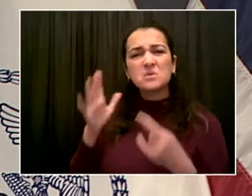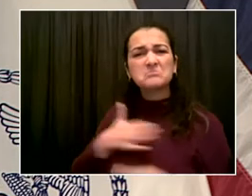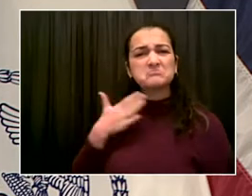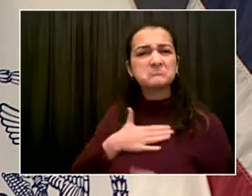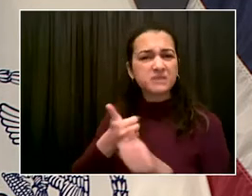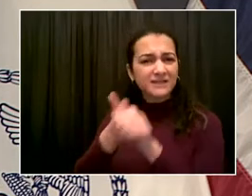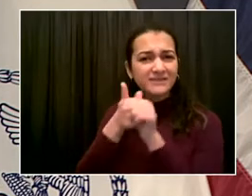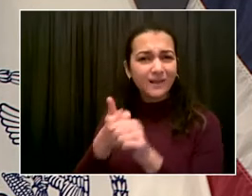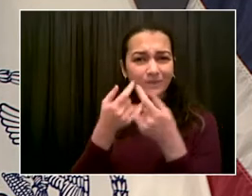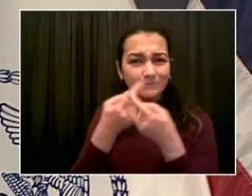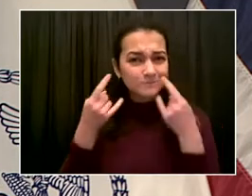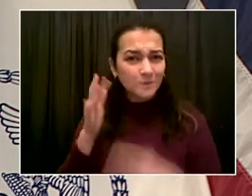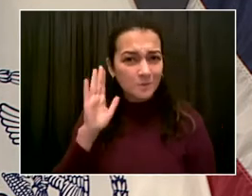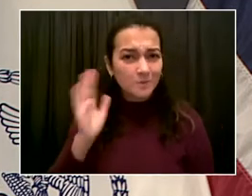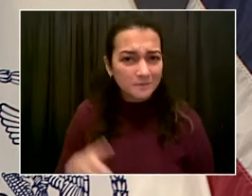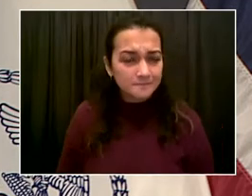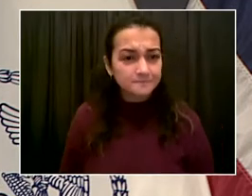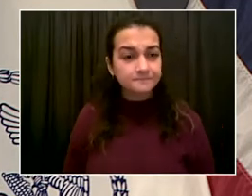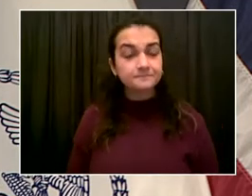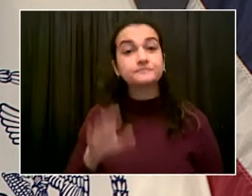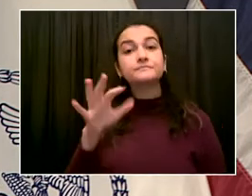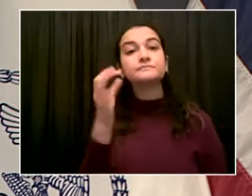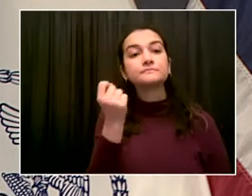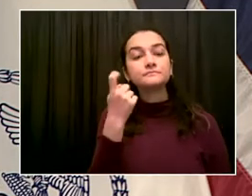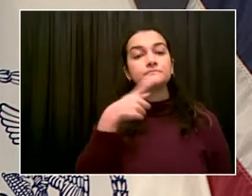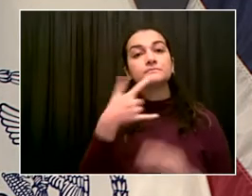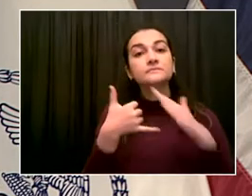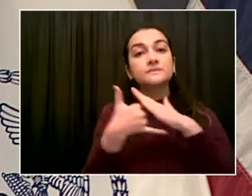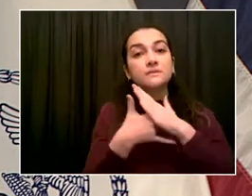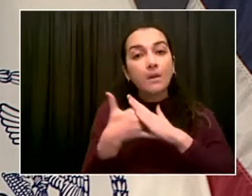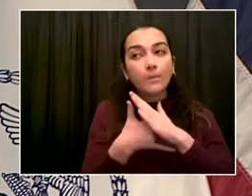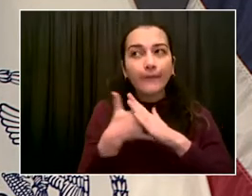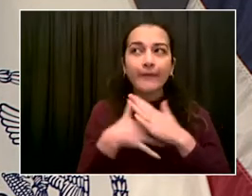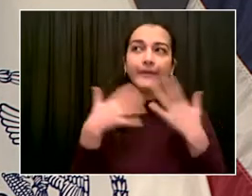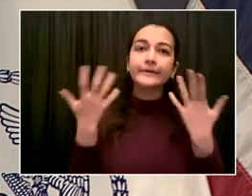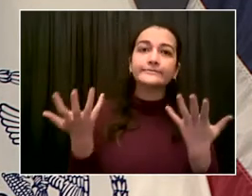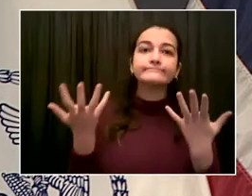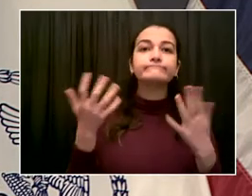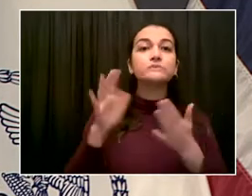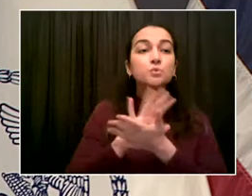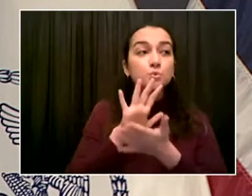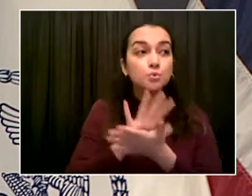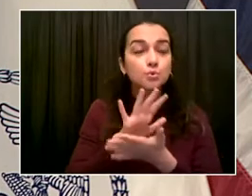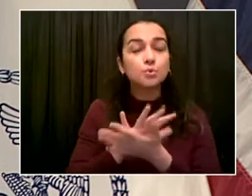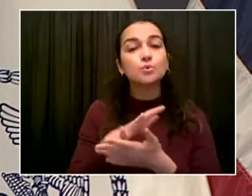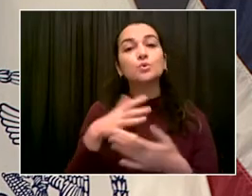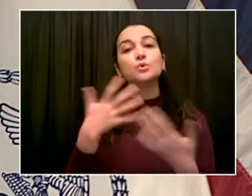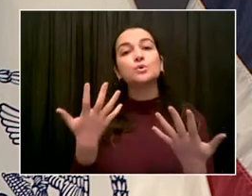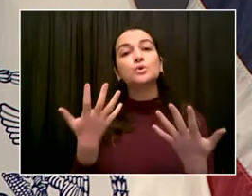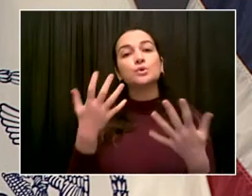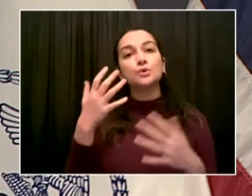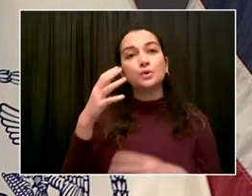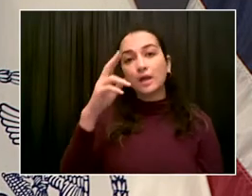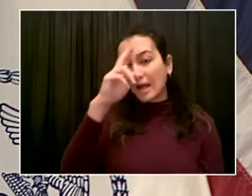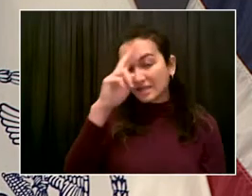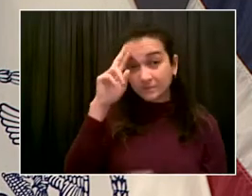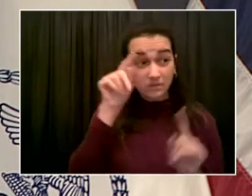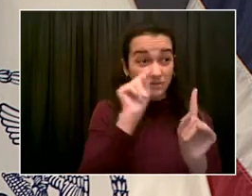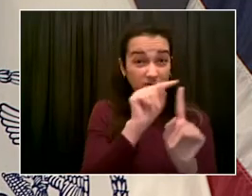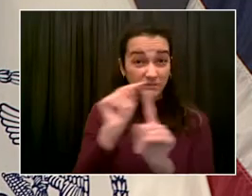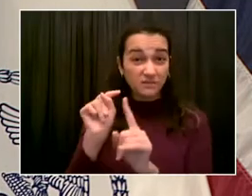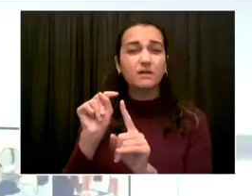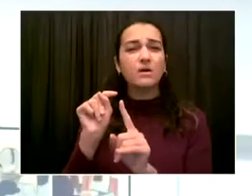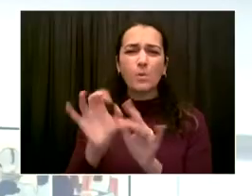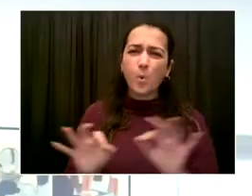mask usage going on right now. Dr. Chosky, to the specific question from Dave. Thank you very much for the